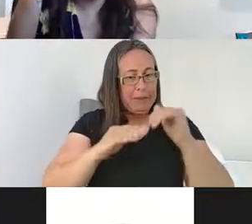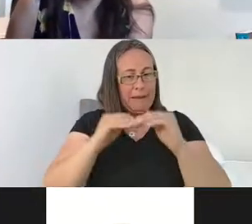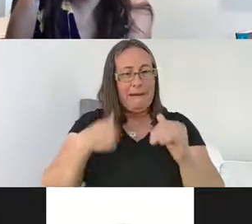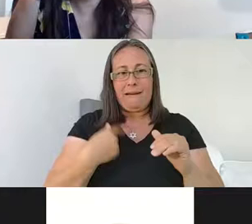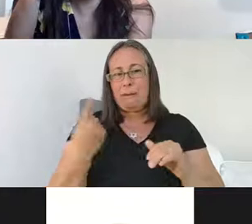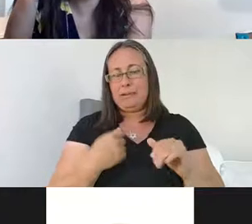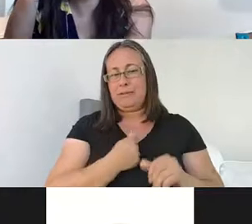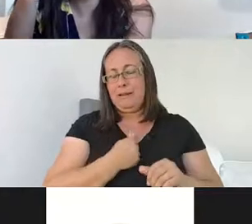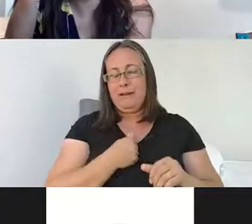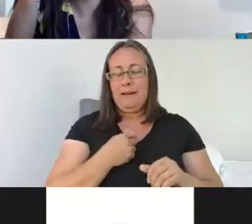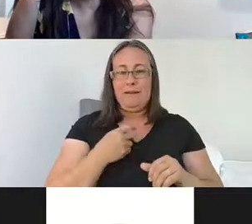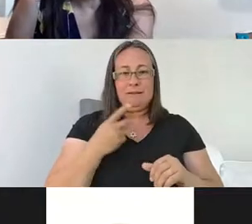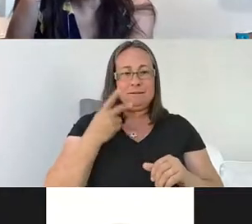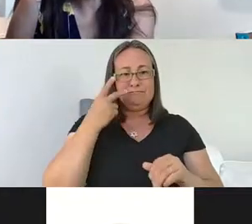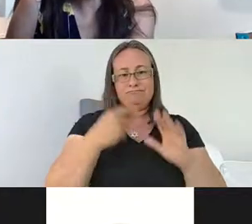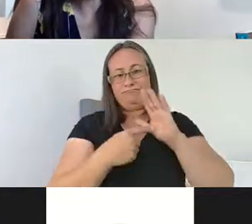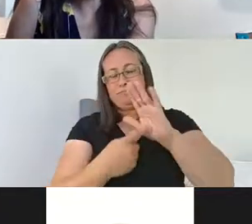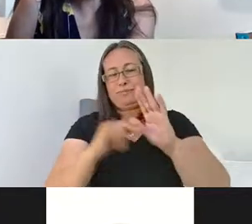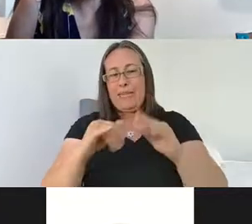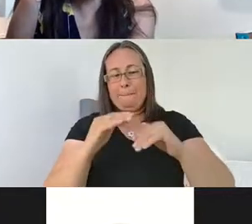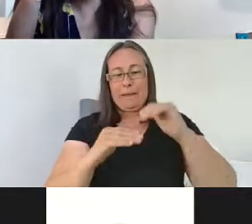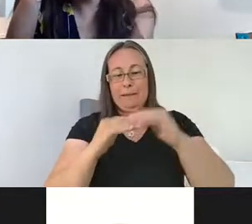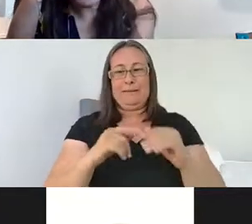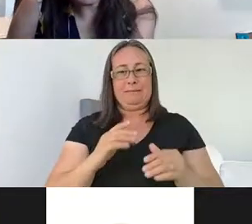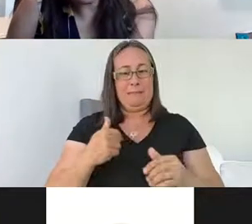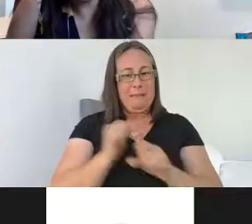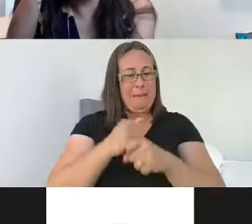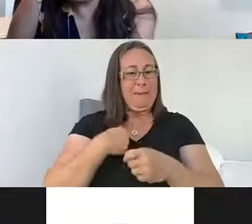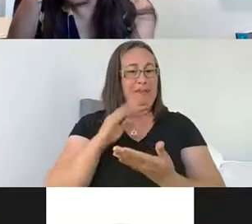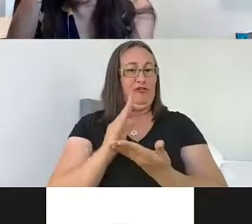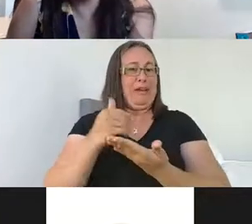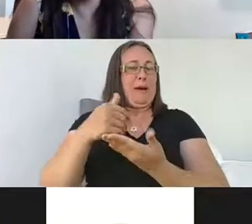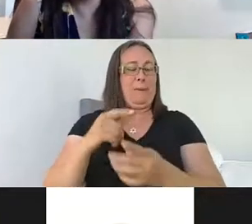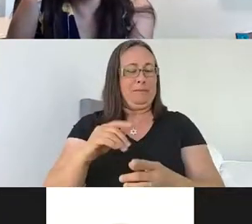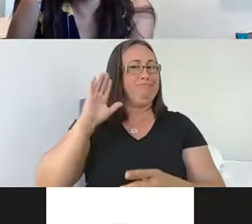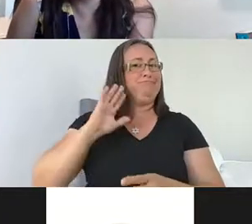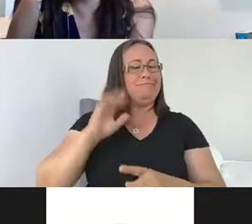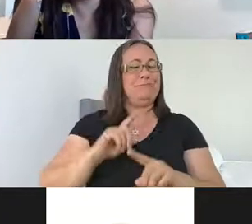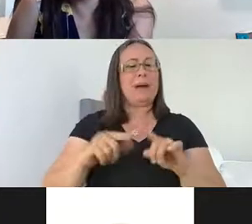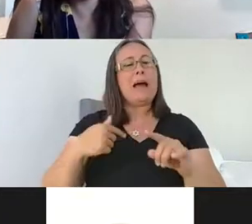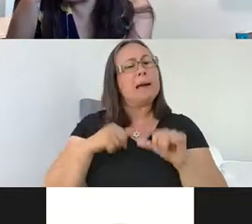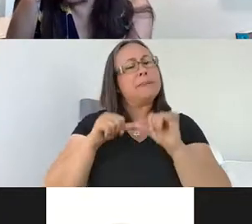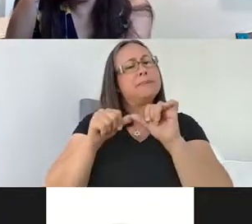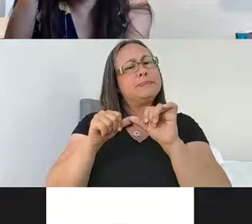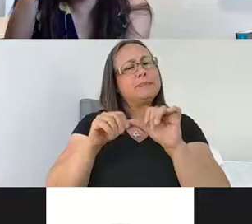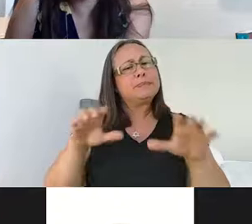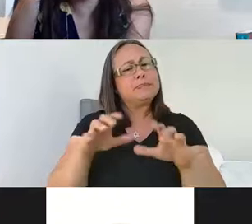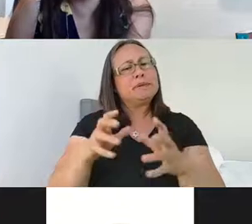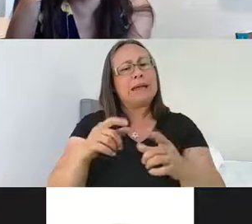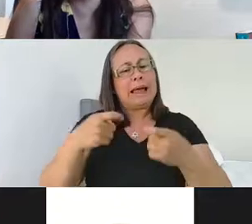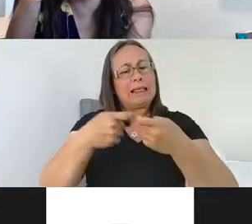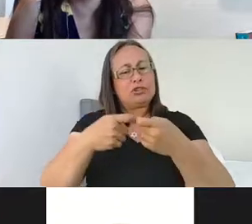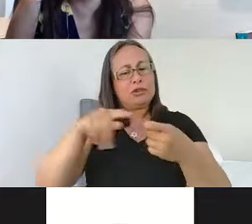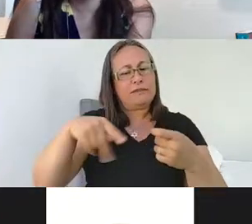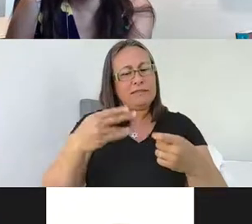freaked me out when we moved here. But I've continued to do electrophysiology. And I would say I've learned quite a few different approaches